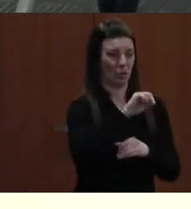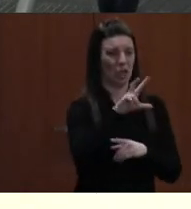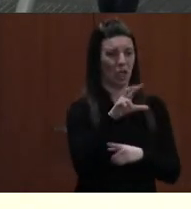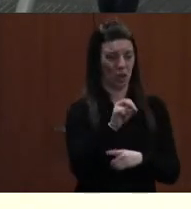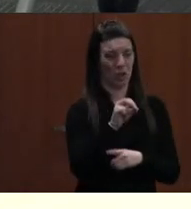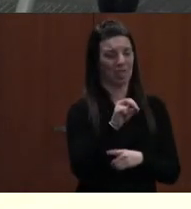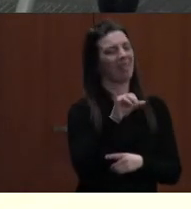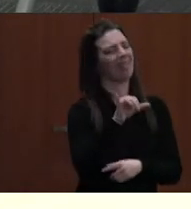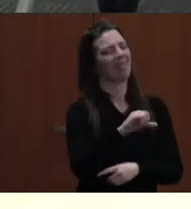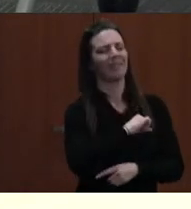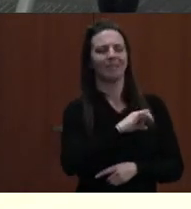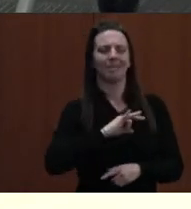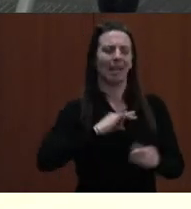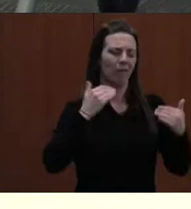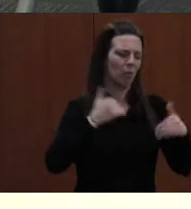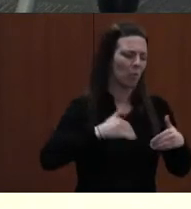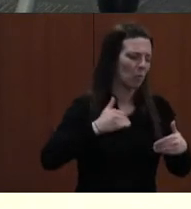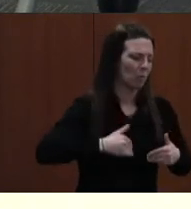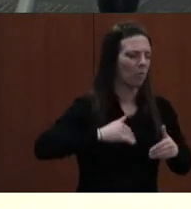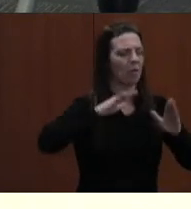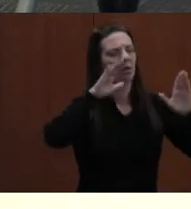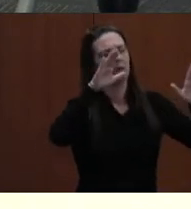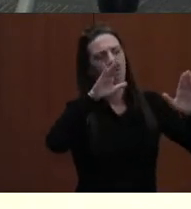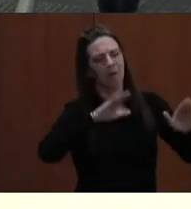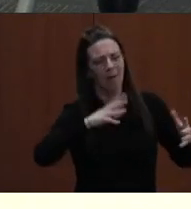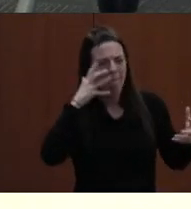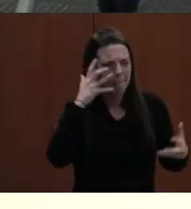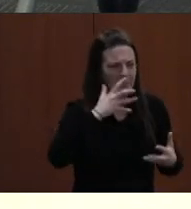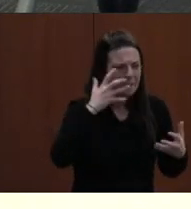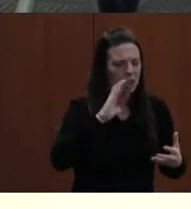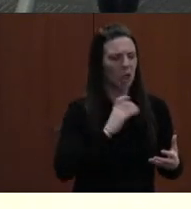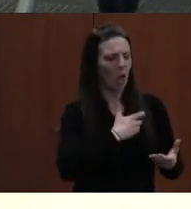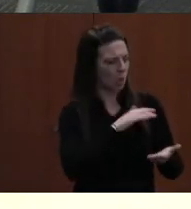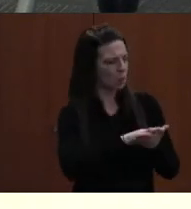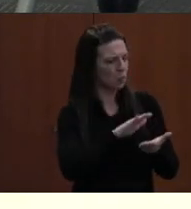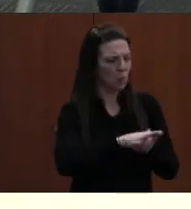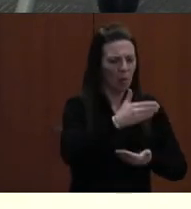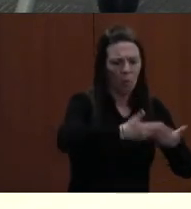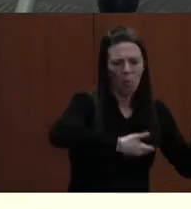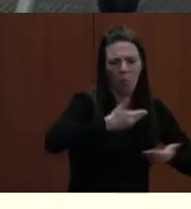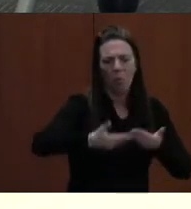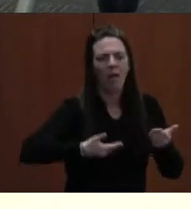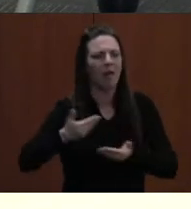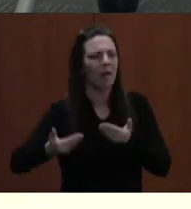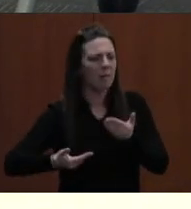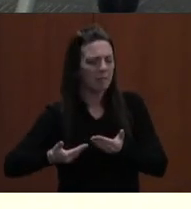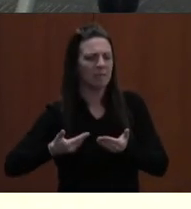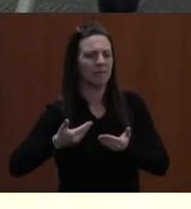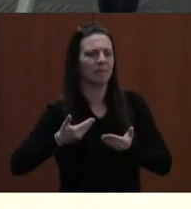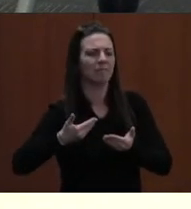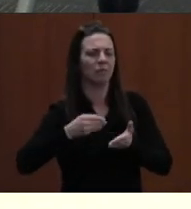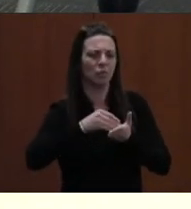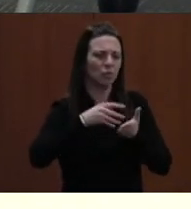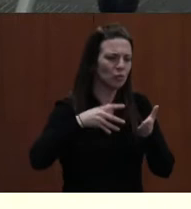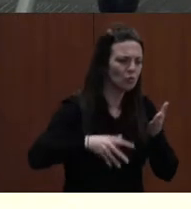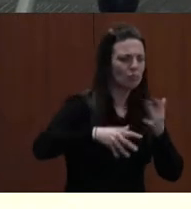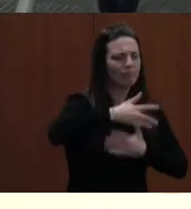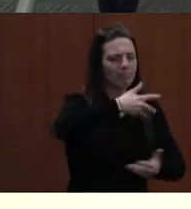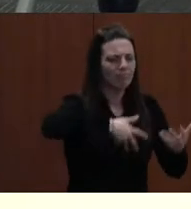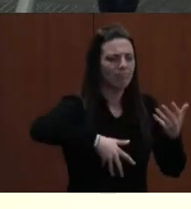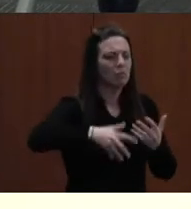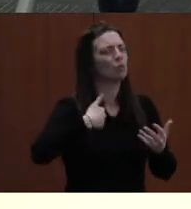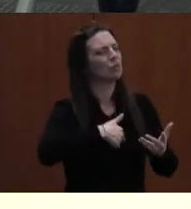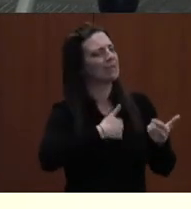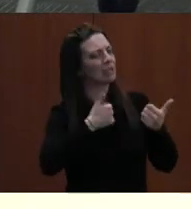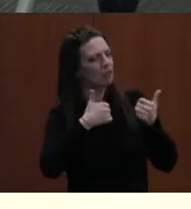educators I have ever known, who work very hard to make our school welcoming and to support our students, as well as each other. Although we do our best to find the positives,